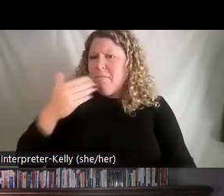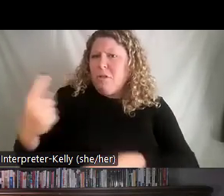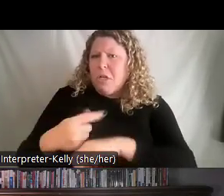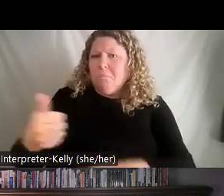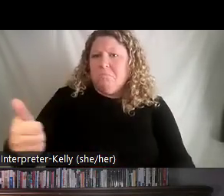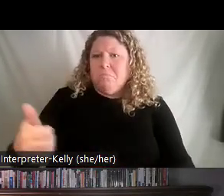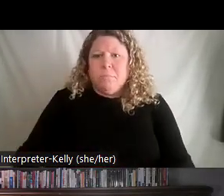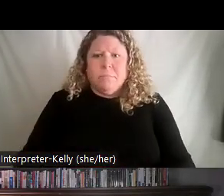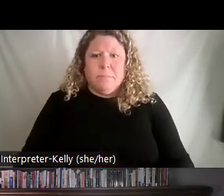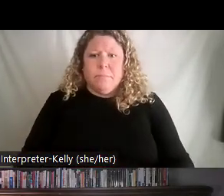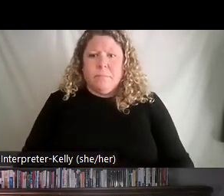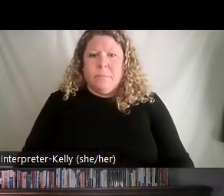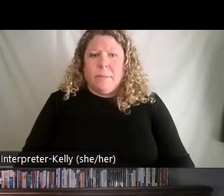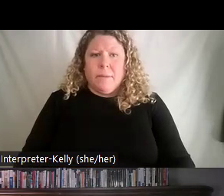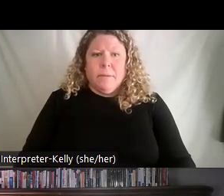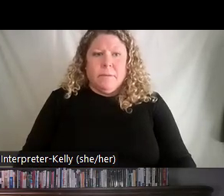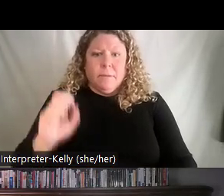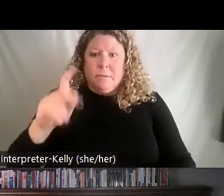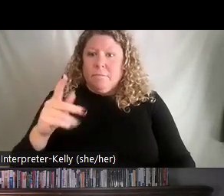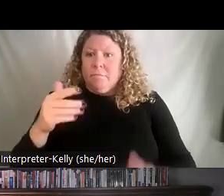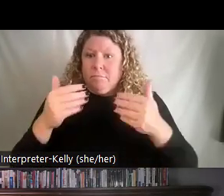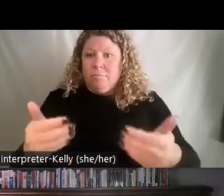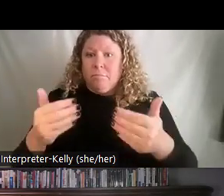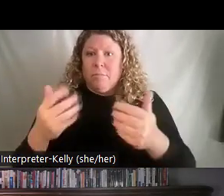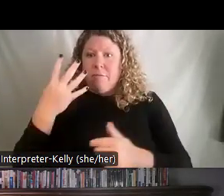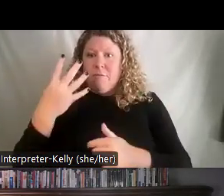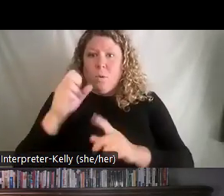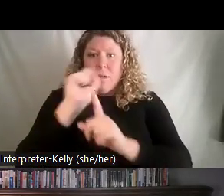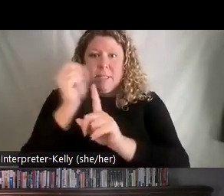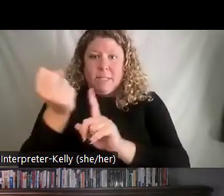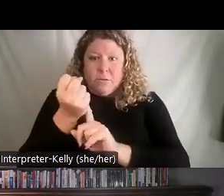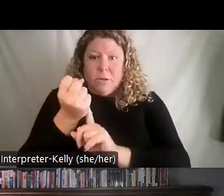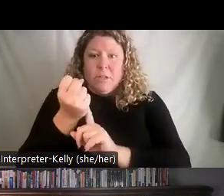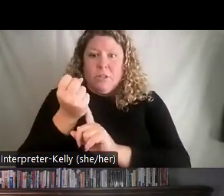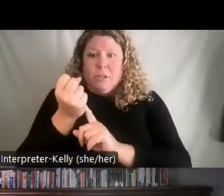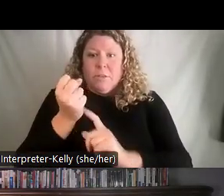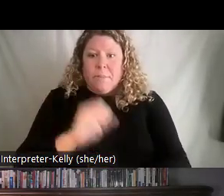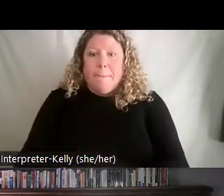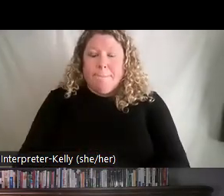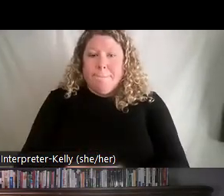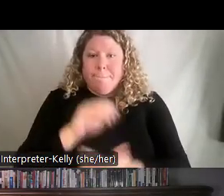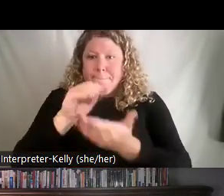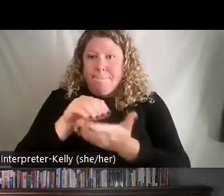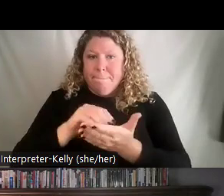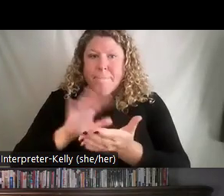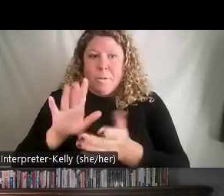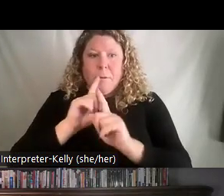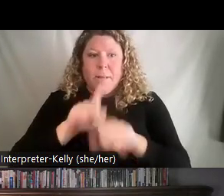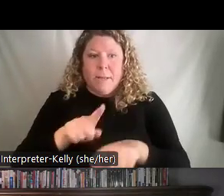So, go ahead on those four, mark your answer. And now,